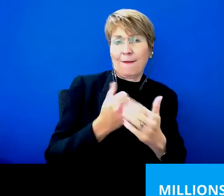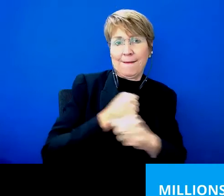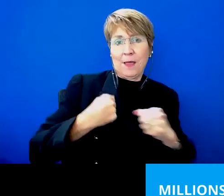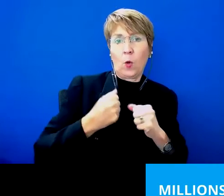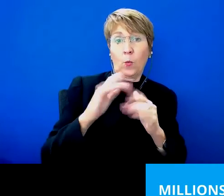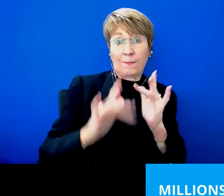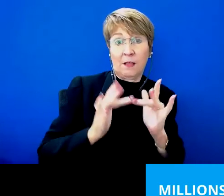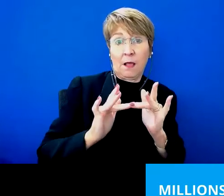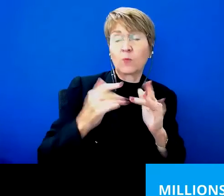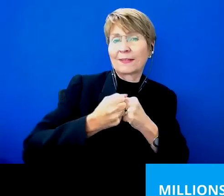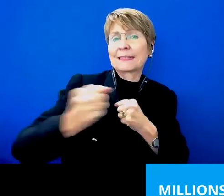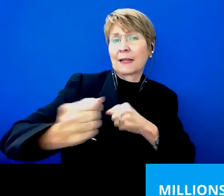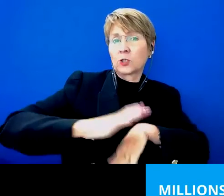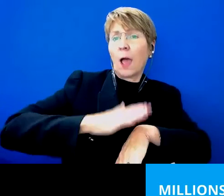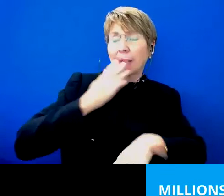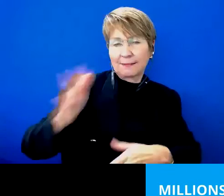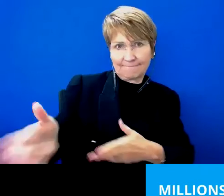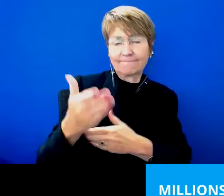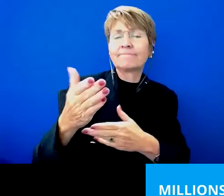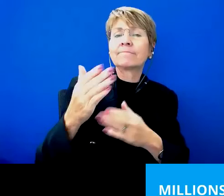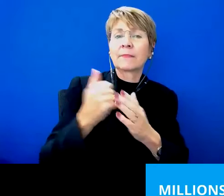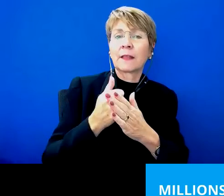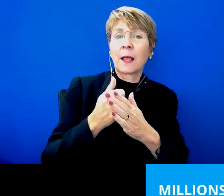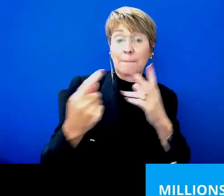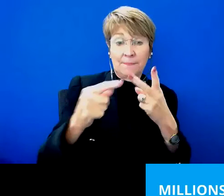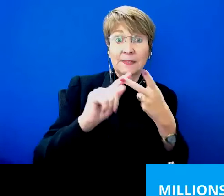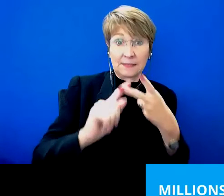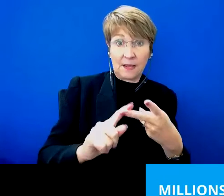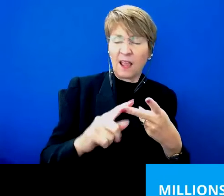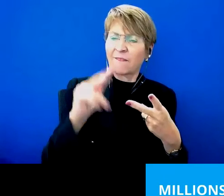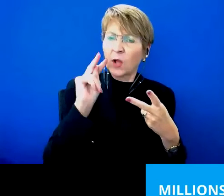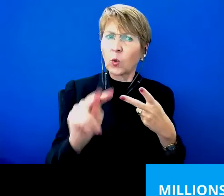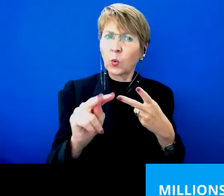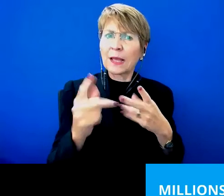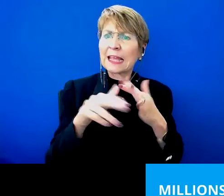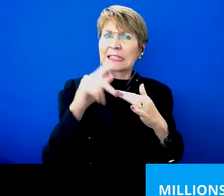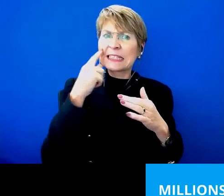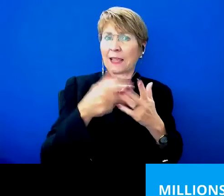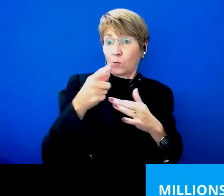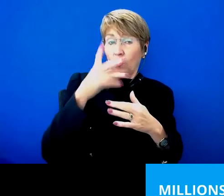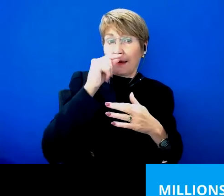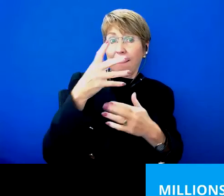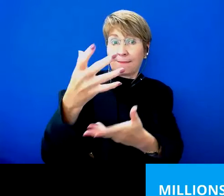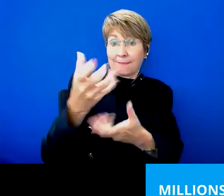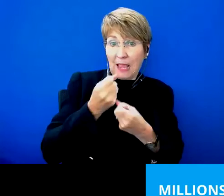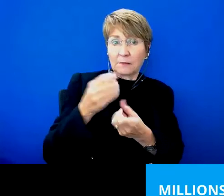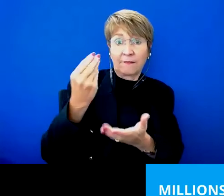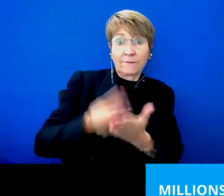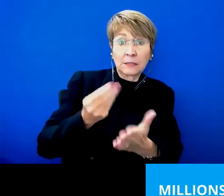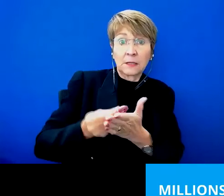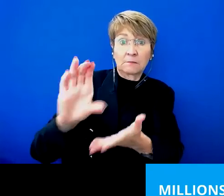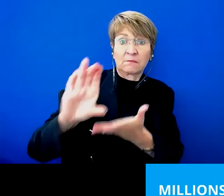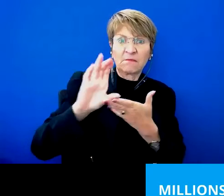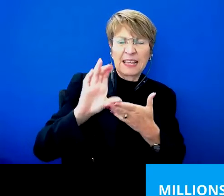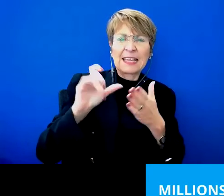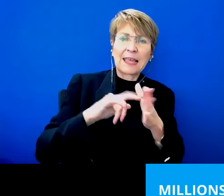the carer gateway to see if you might be eligible for a carer directed package, which is a small amount of money which can